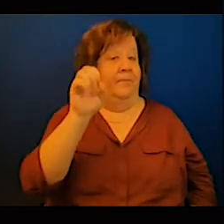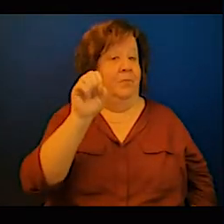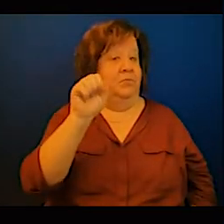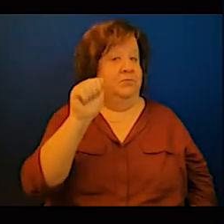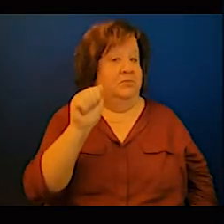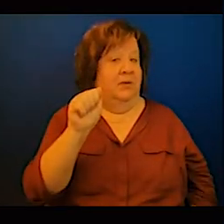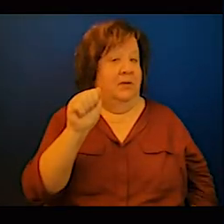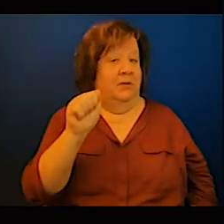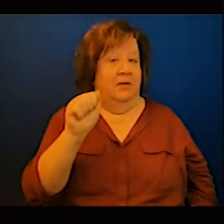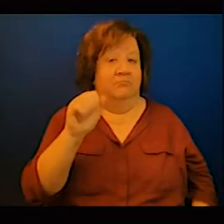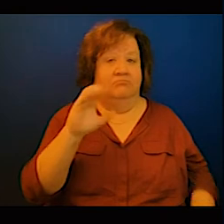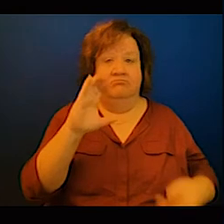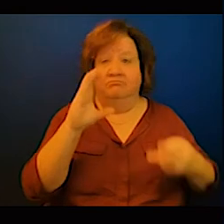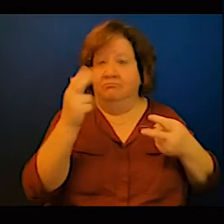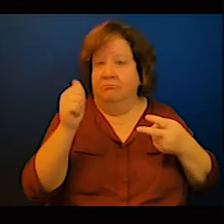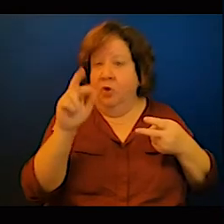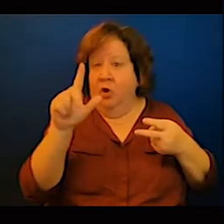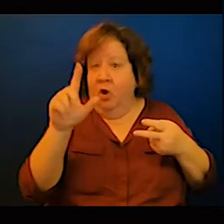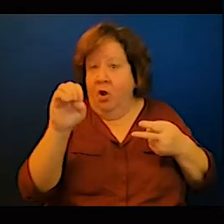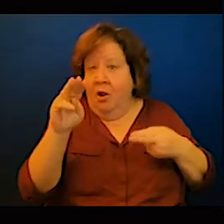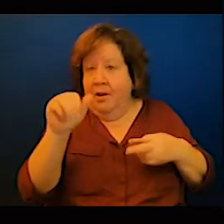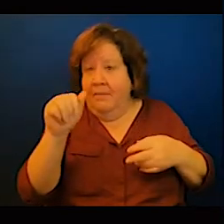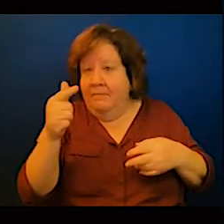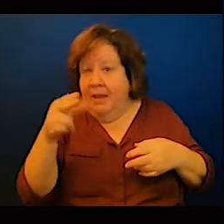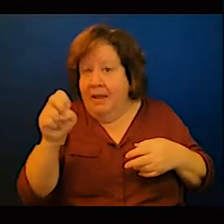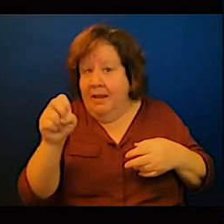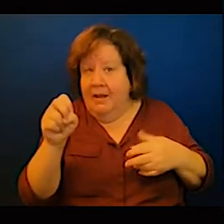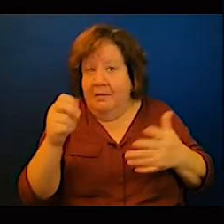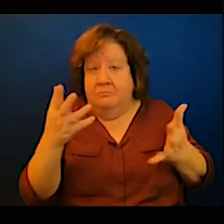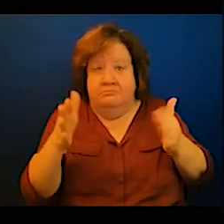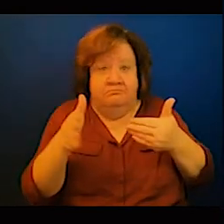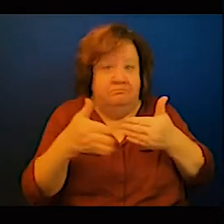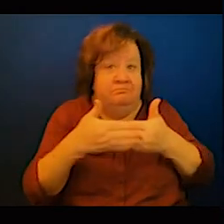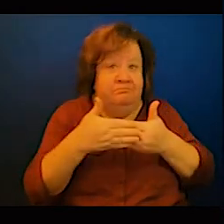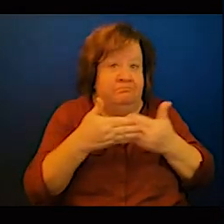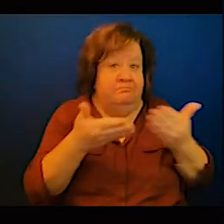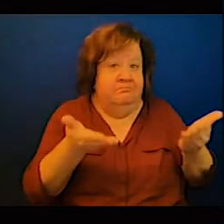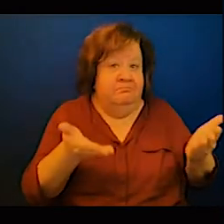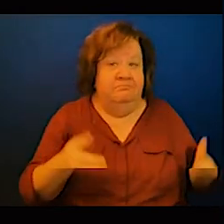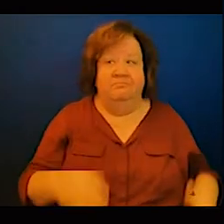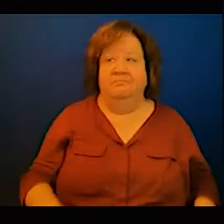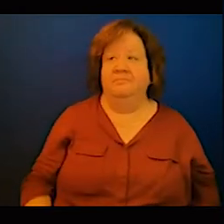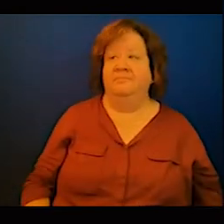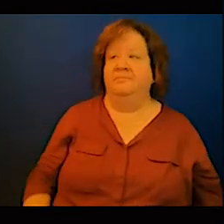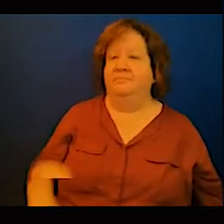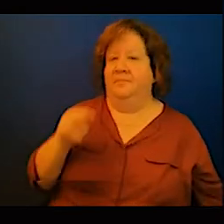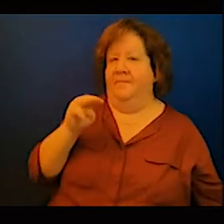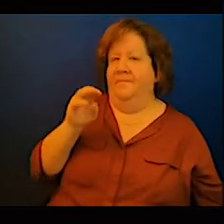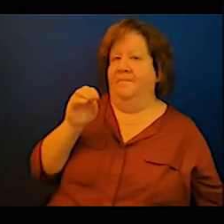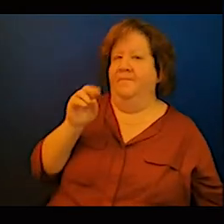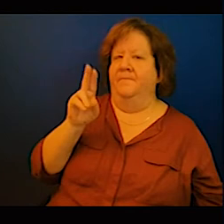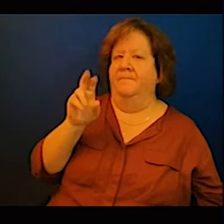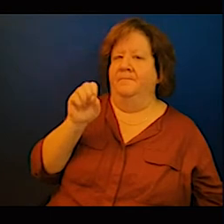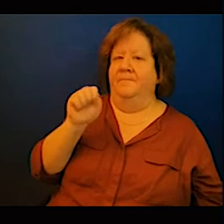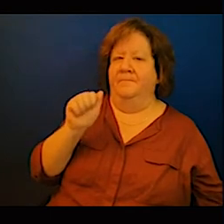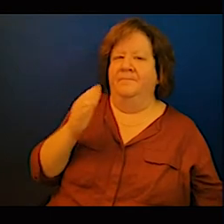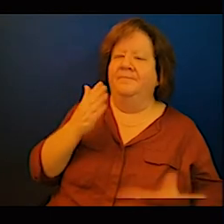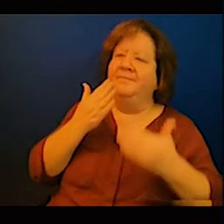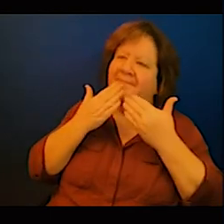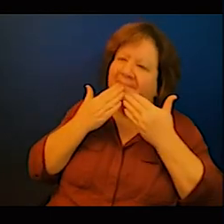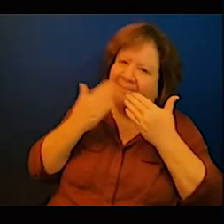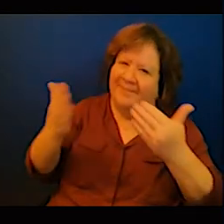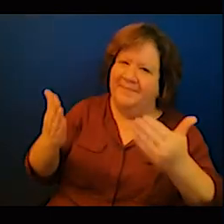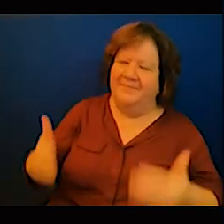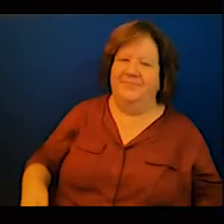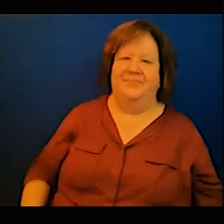yeah thank you very much let me jump now and please let me